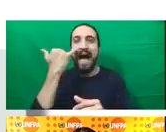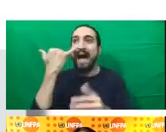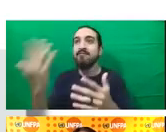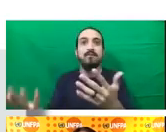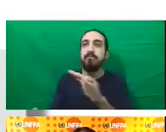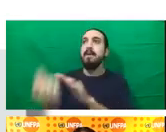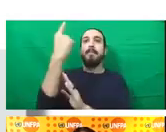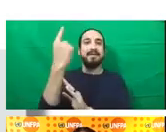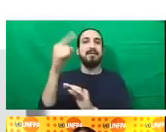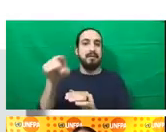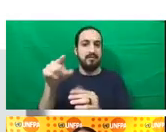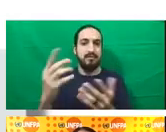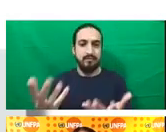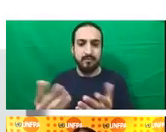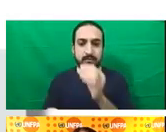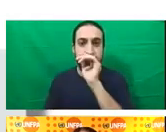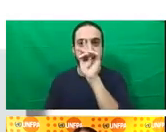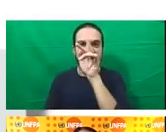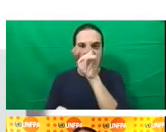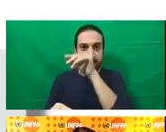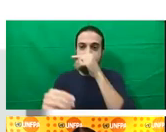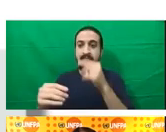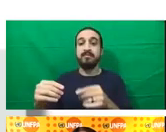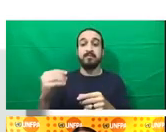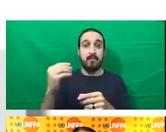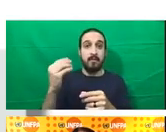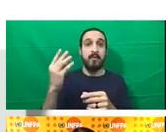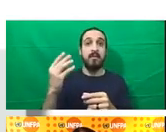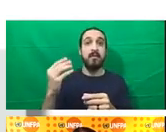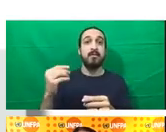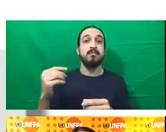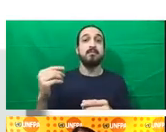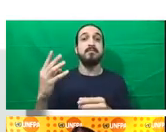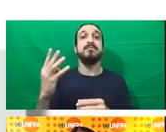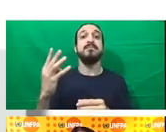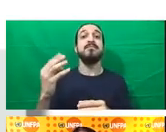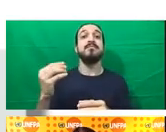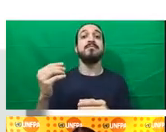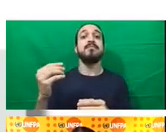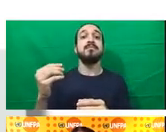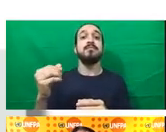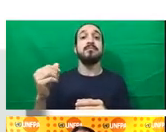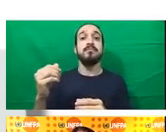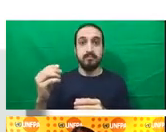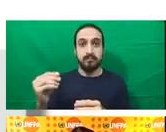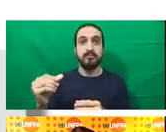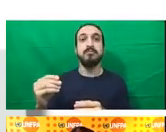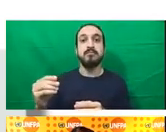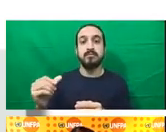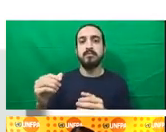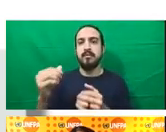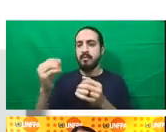which is very important to ensure that we support countries with understanding on how climate change impacts the SRHR in the